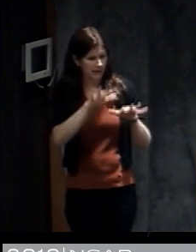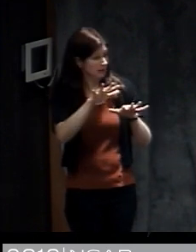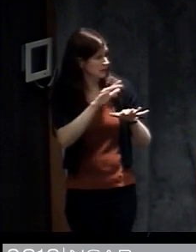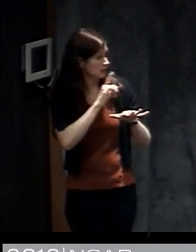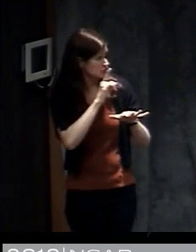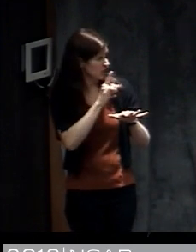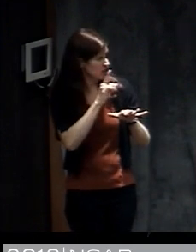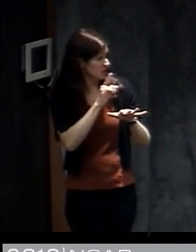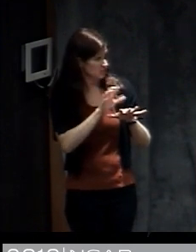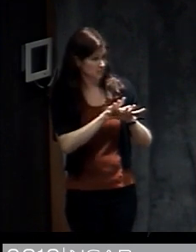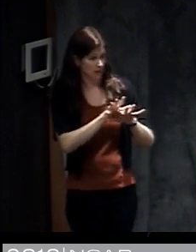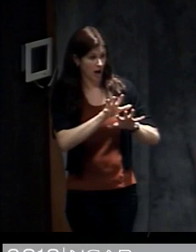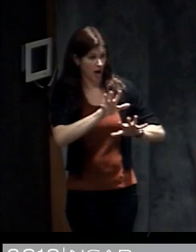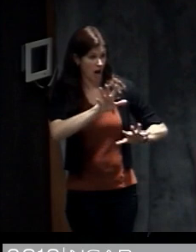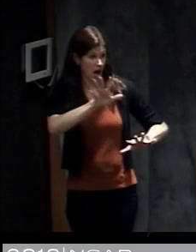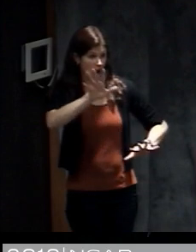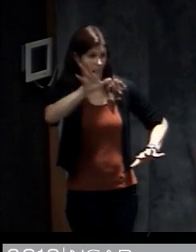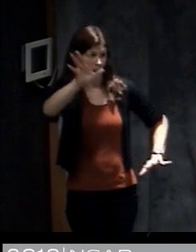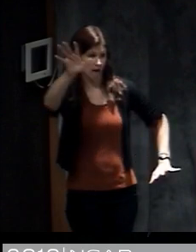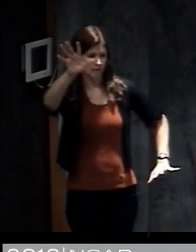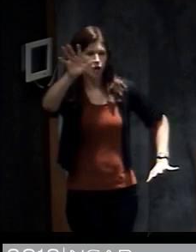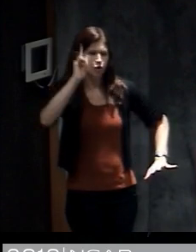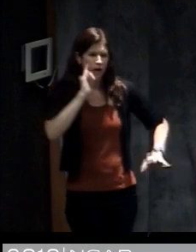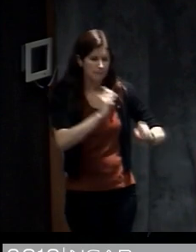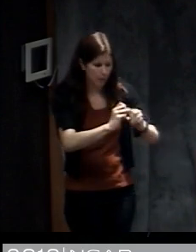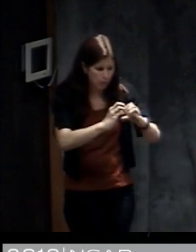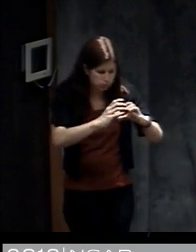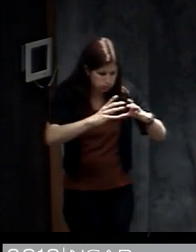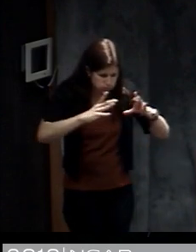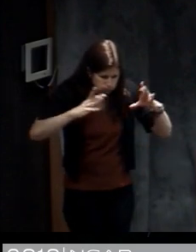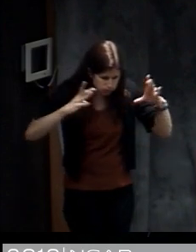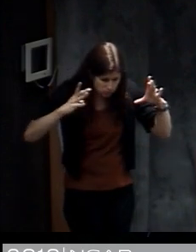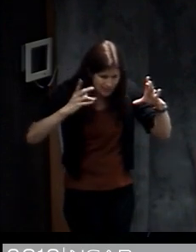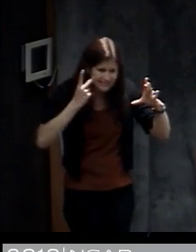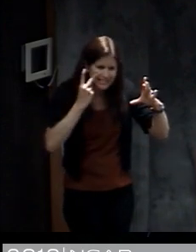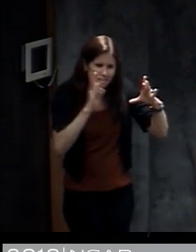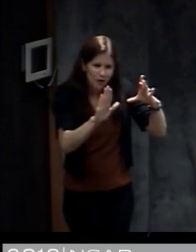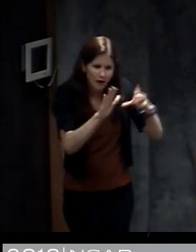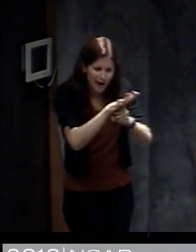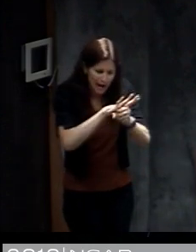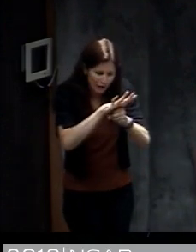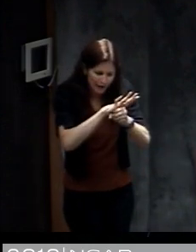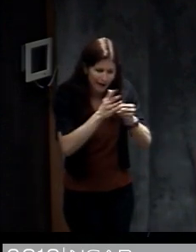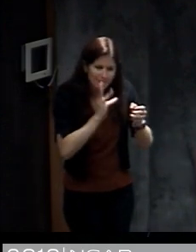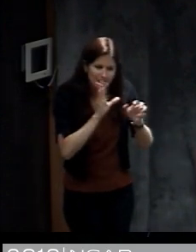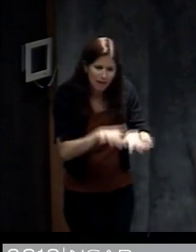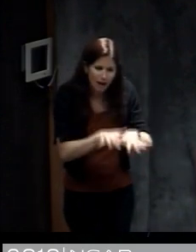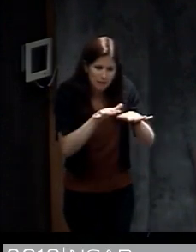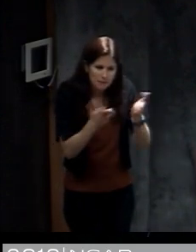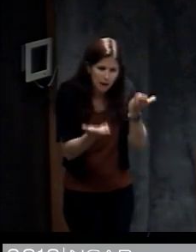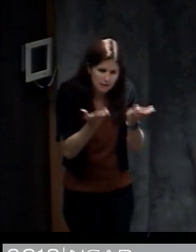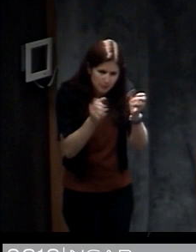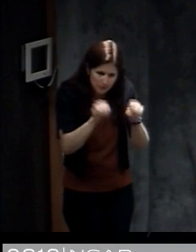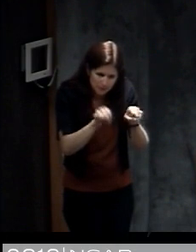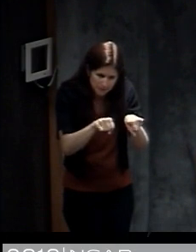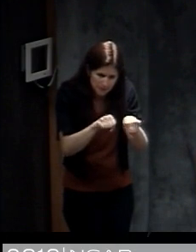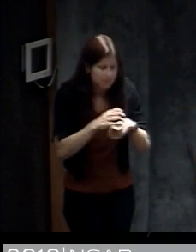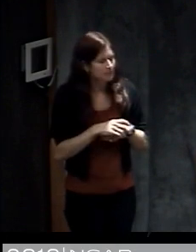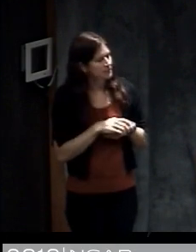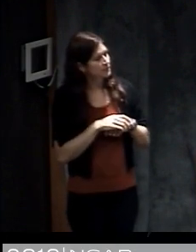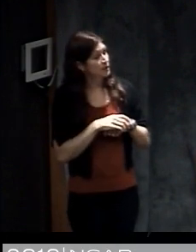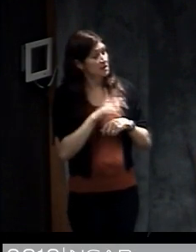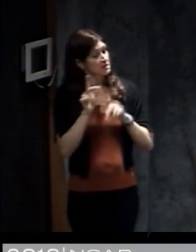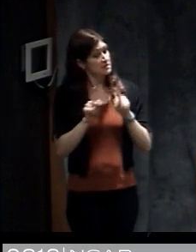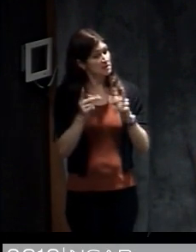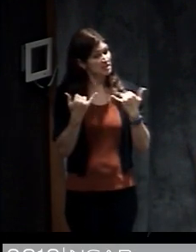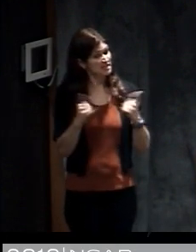geographical area. You can blow these maps up and see, like in your region, what kind of flooding might you experience. But people still had